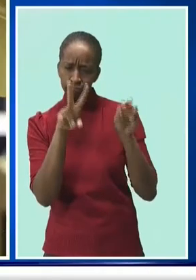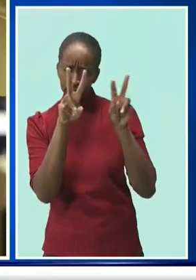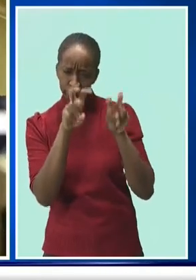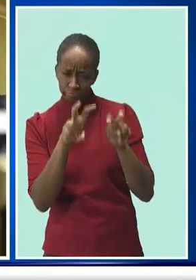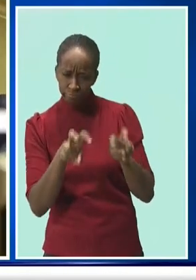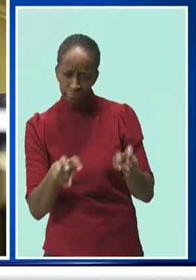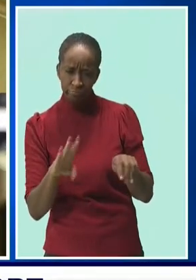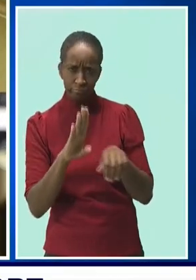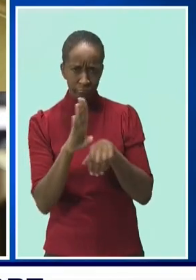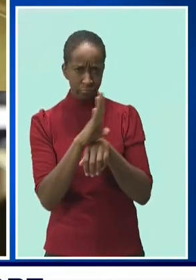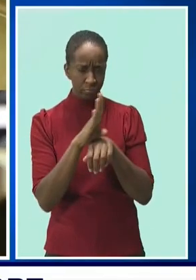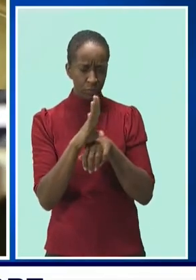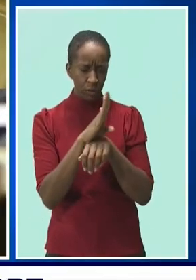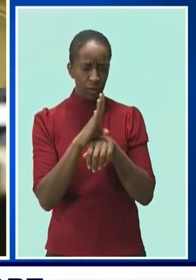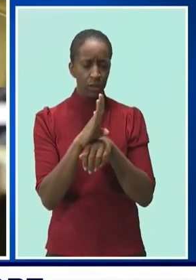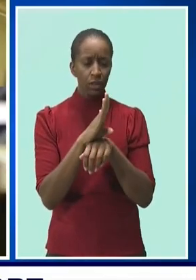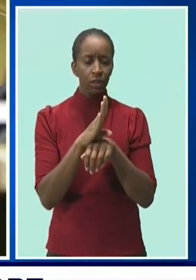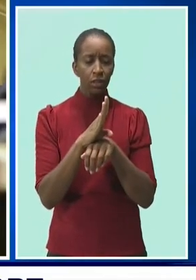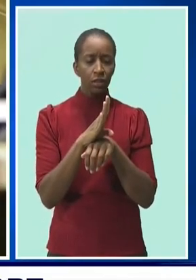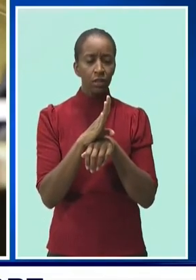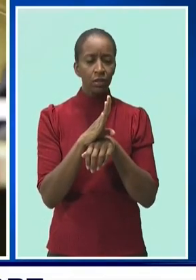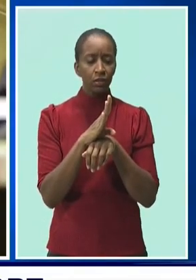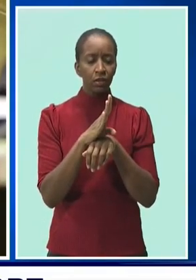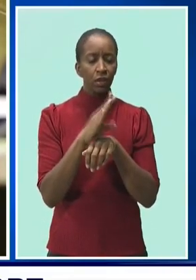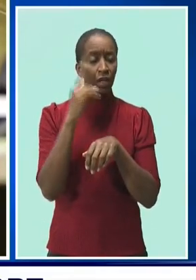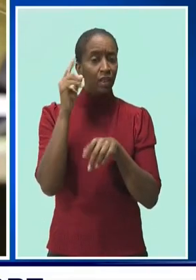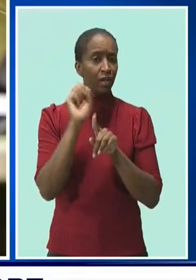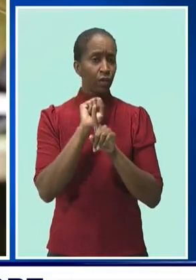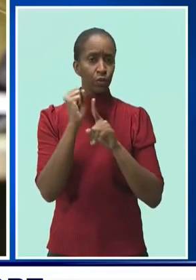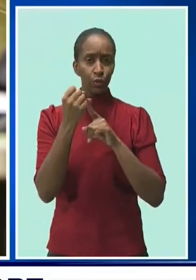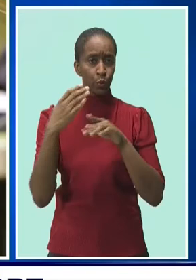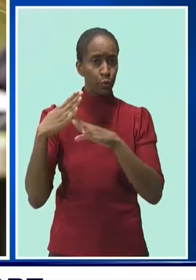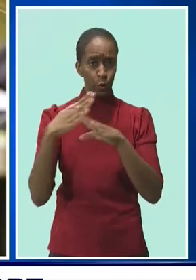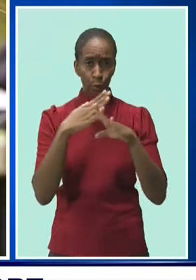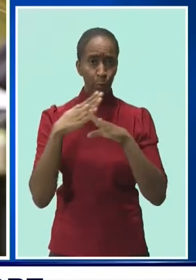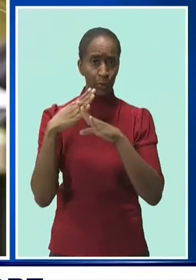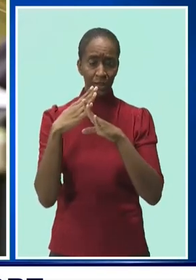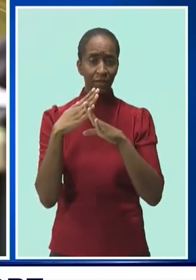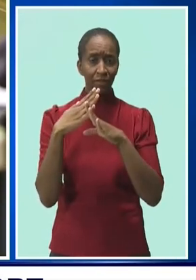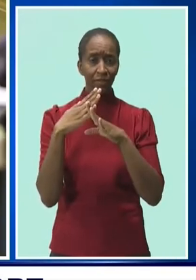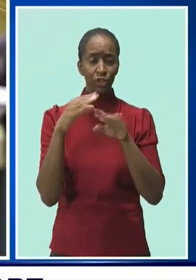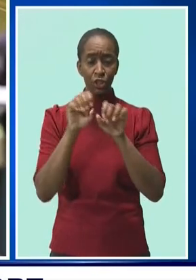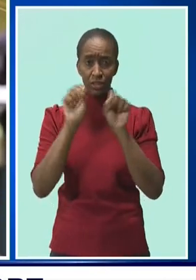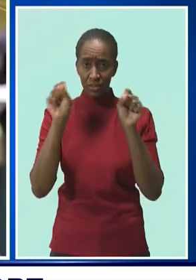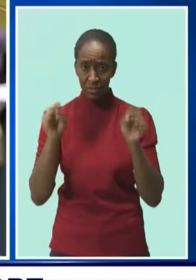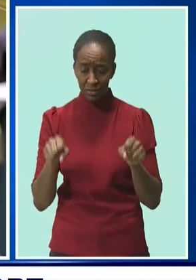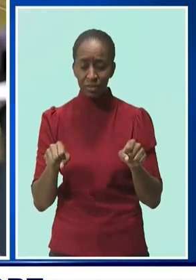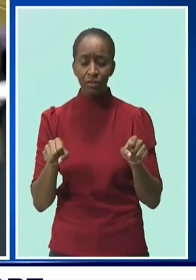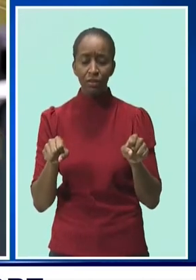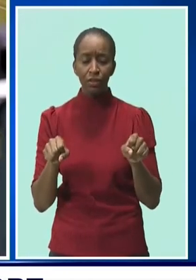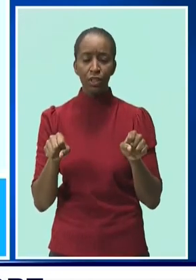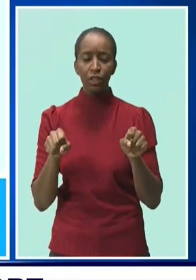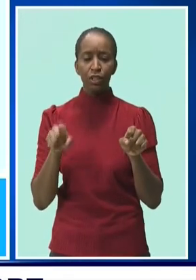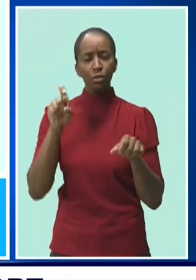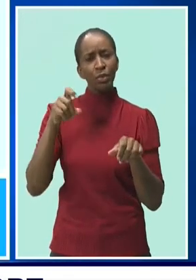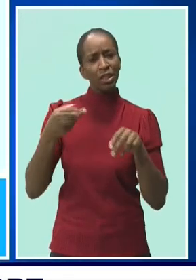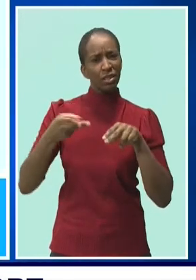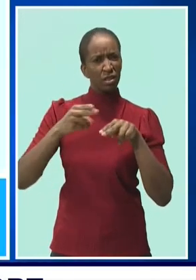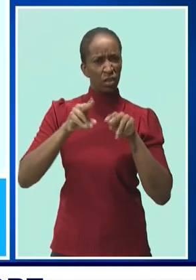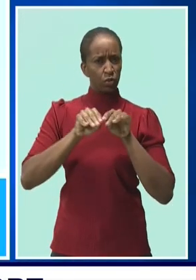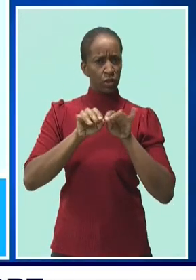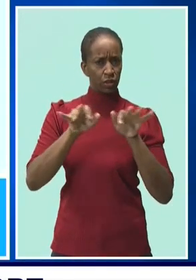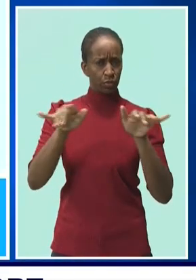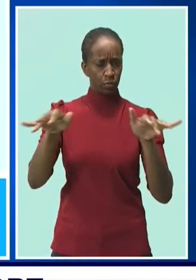sector and expanding social protection systems as two main recommendations for the island. The United